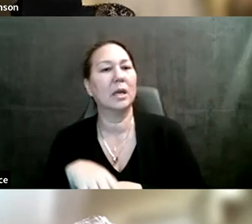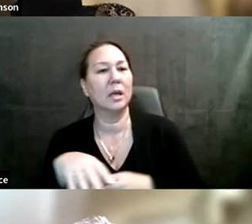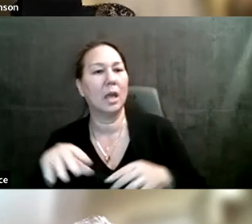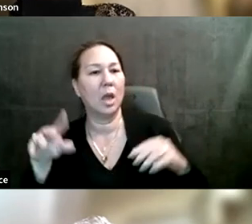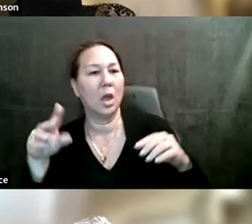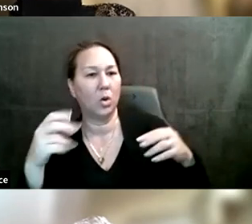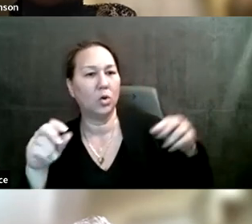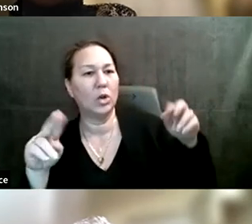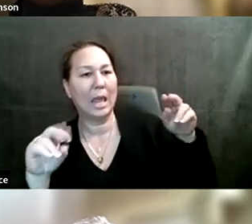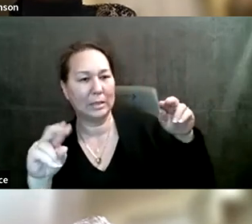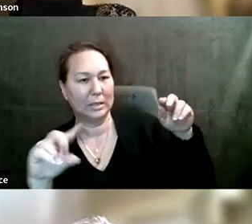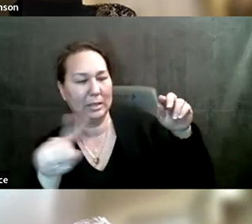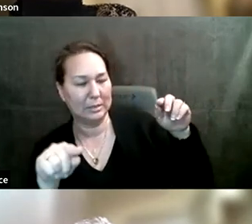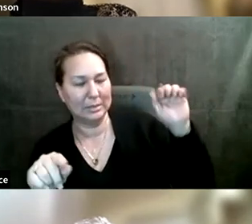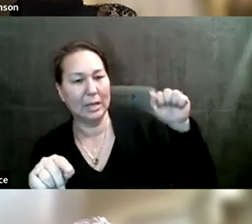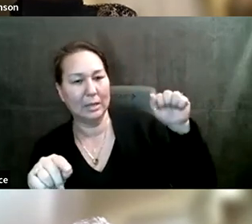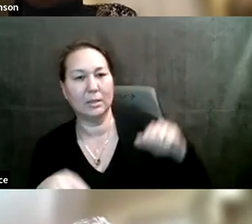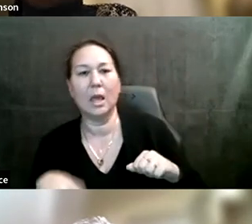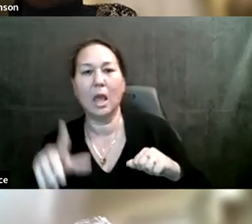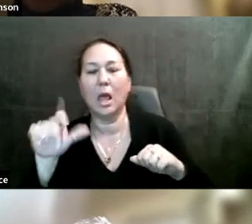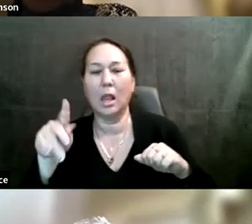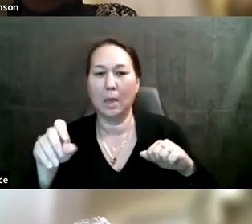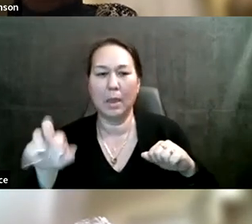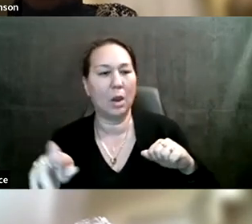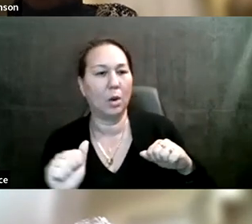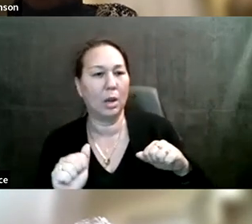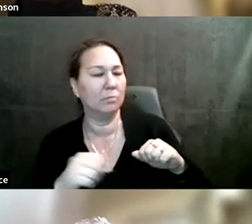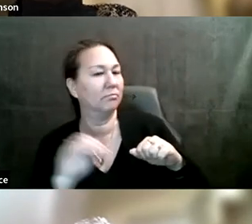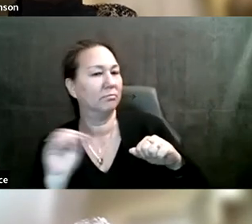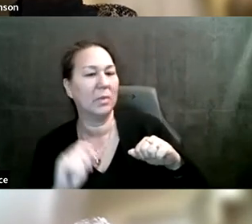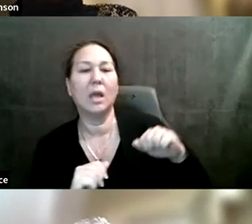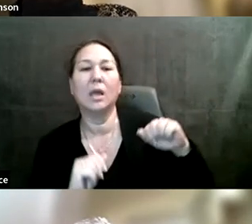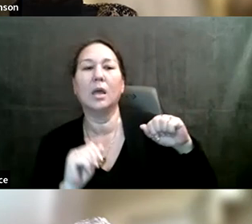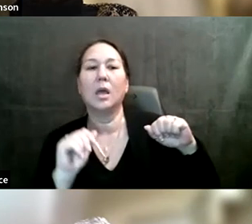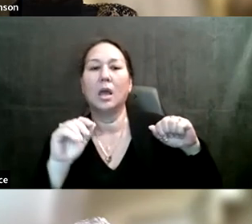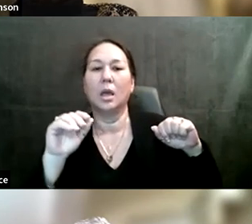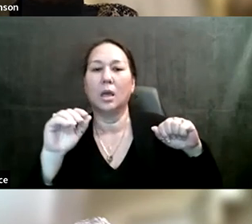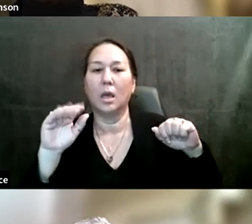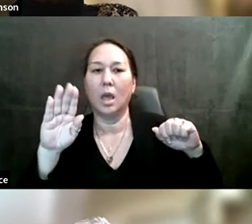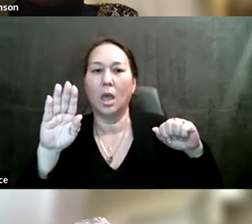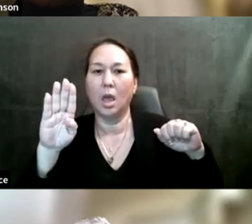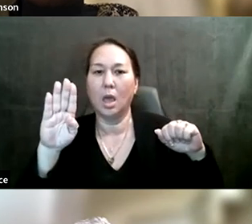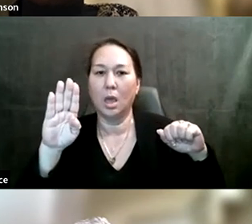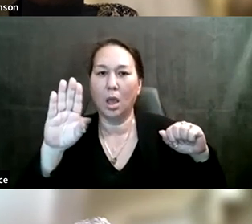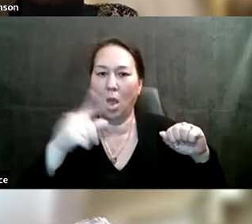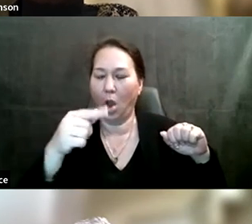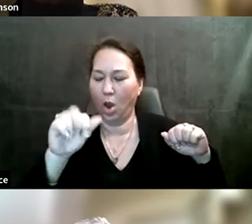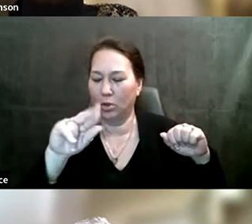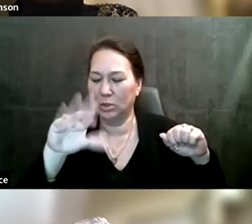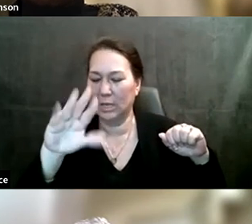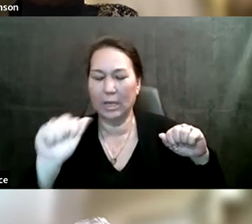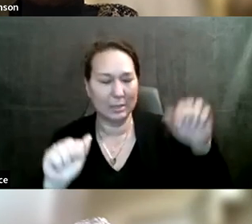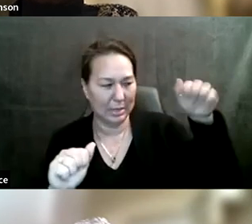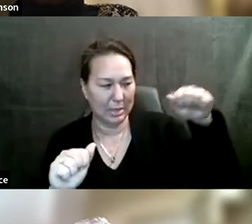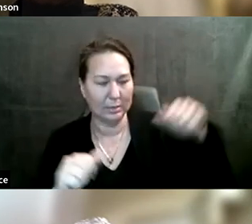Yes. Ms. Lopera. Polanco Garcia. Yes. The one is not just. Mr.